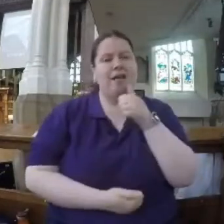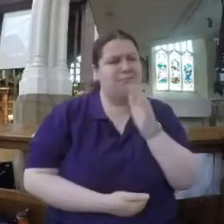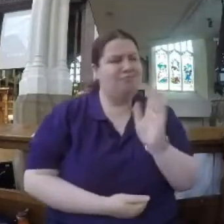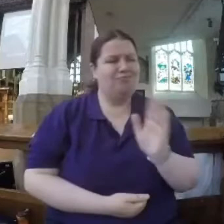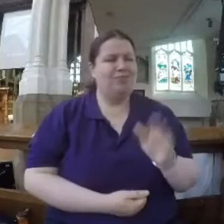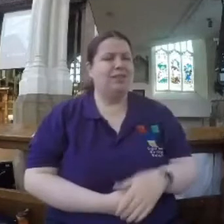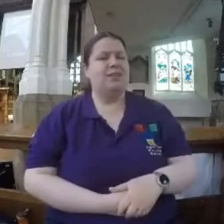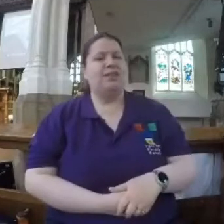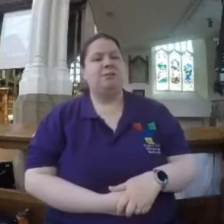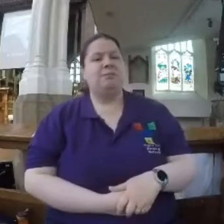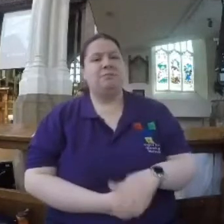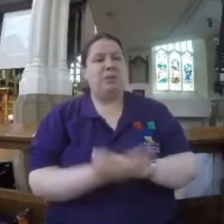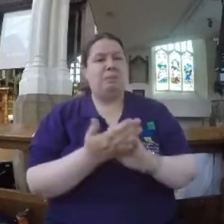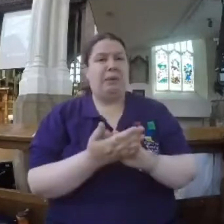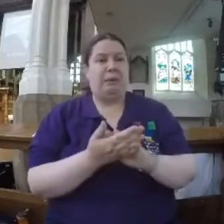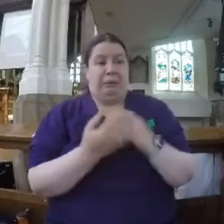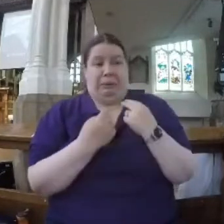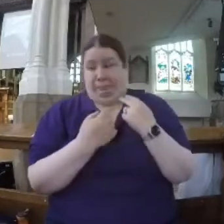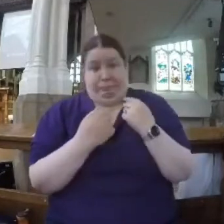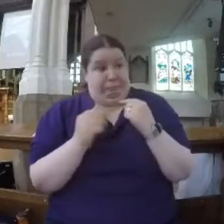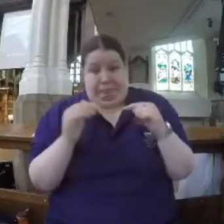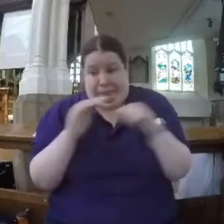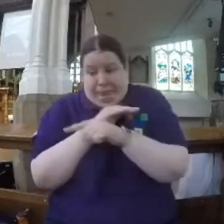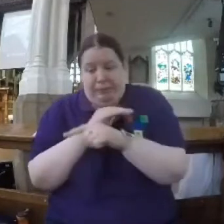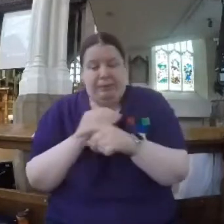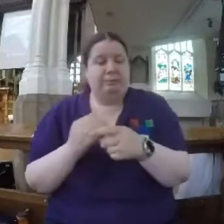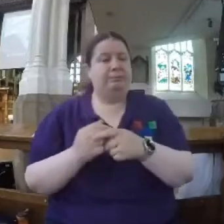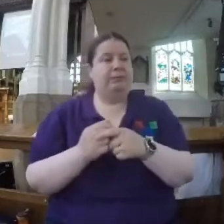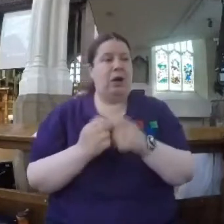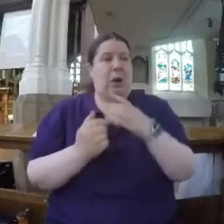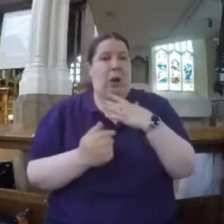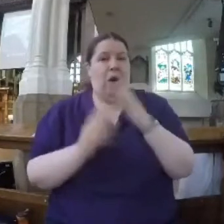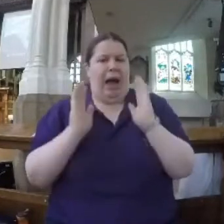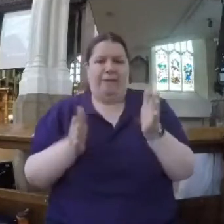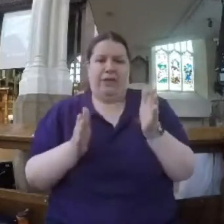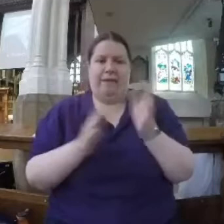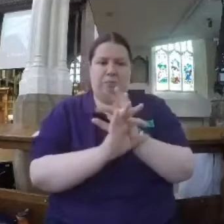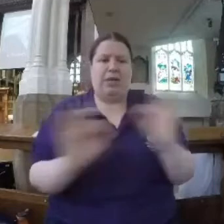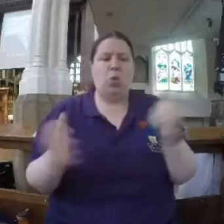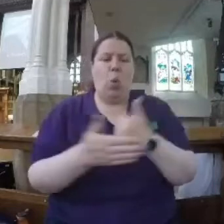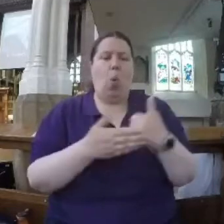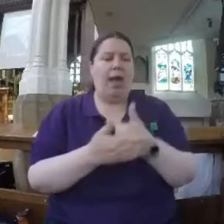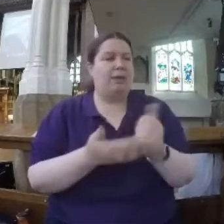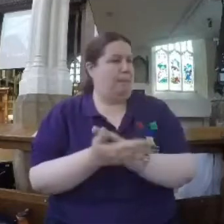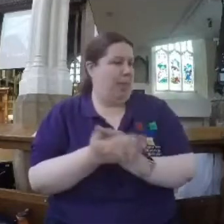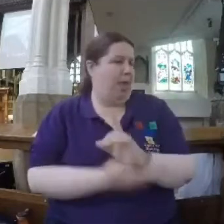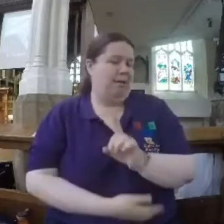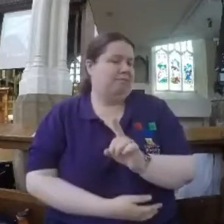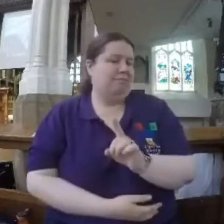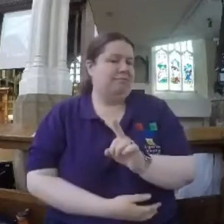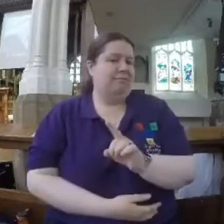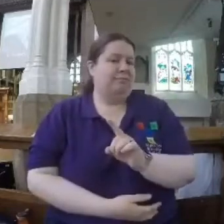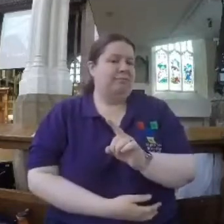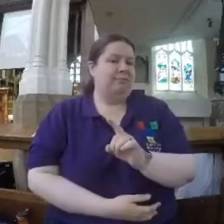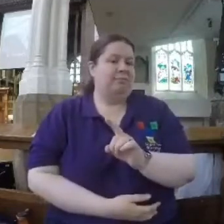be meek is not cowardice. It's not a willingness to have peace at any cost. It's definitely not